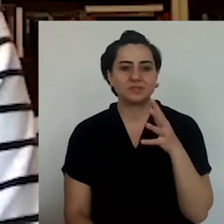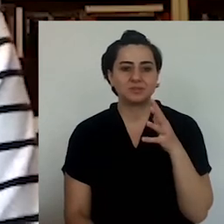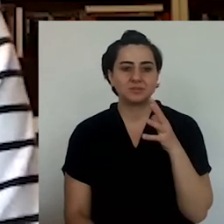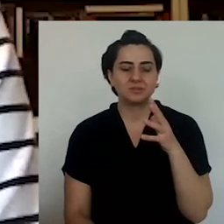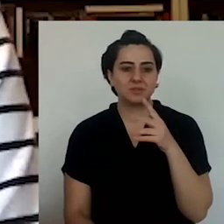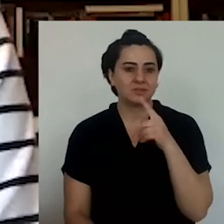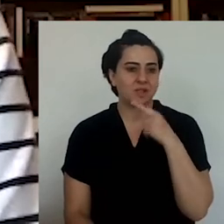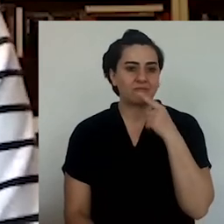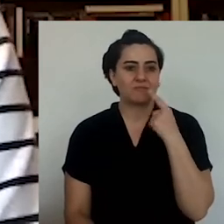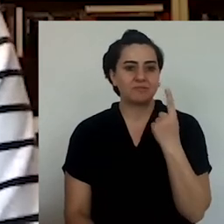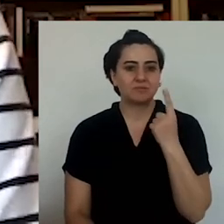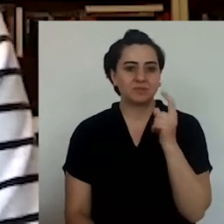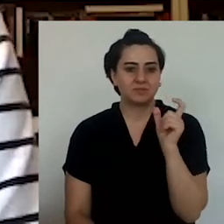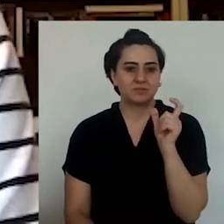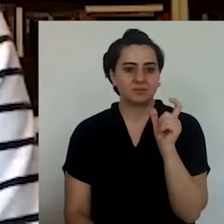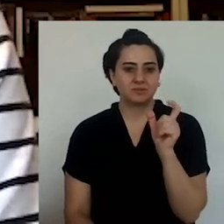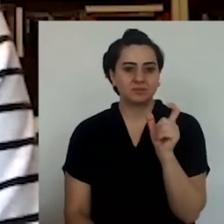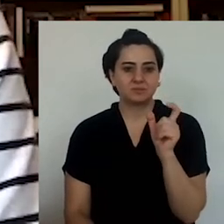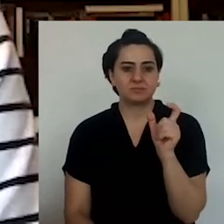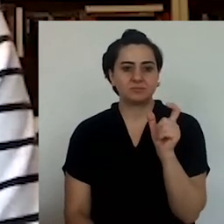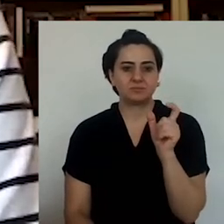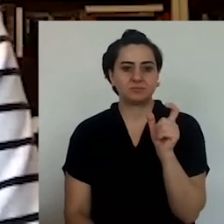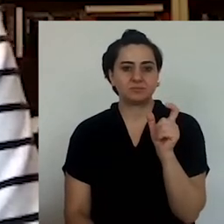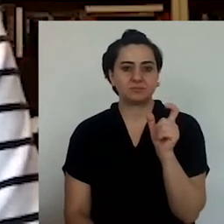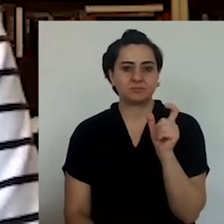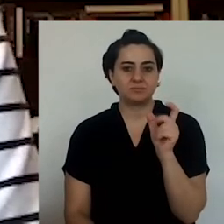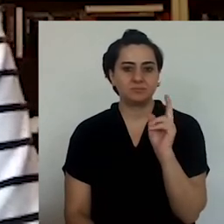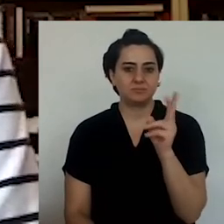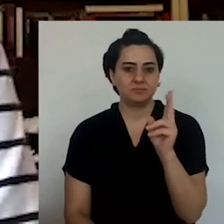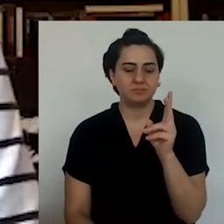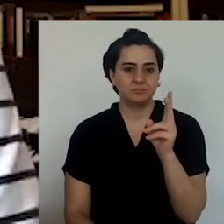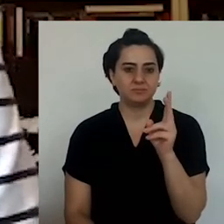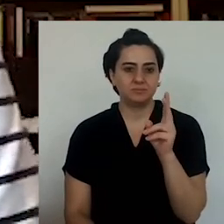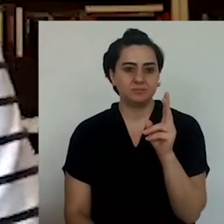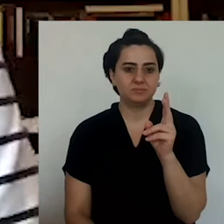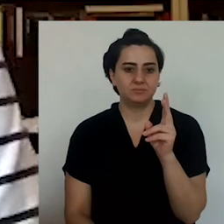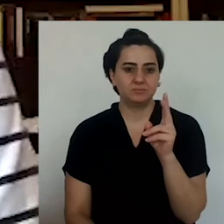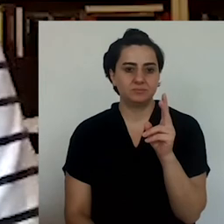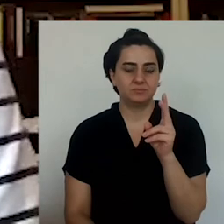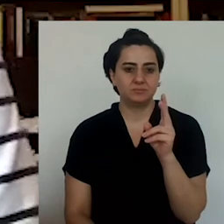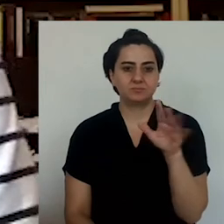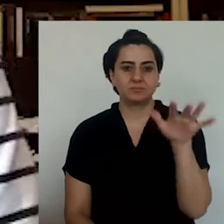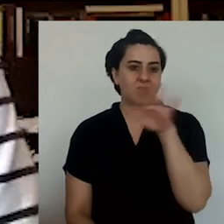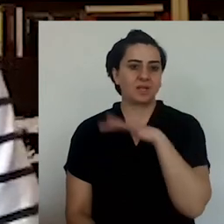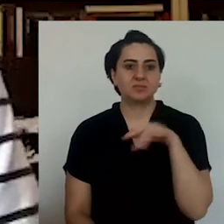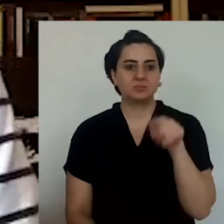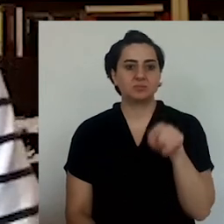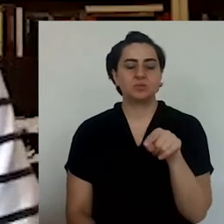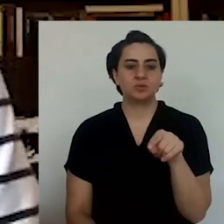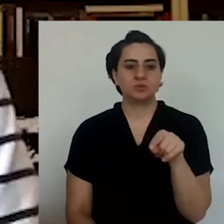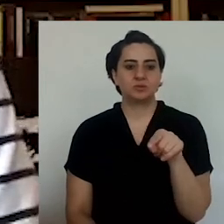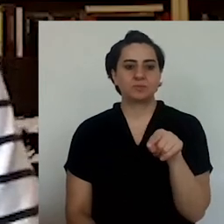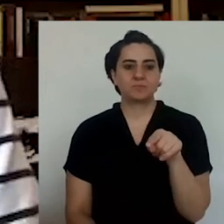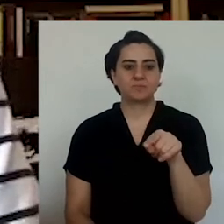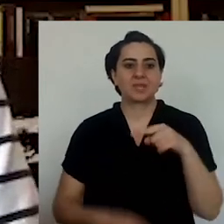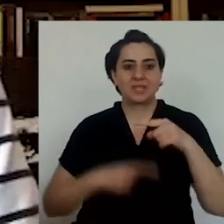that goes really well with our cuisine. I'll ask you Takvi,